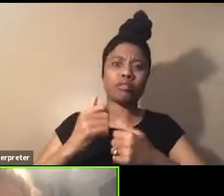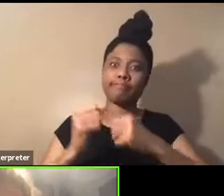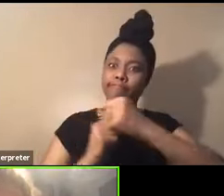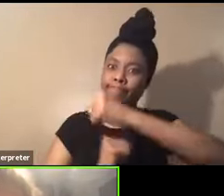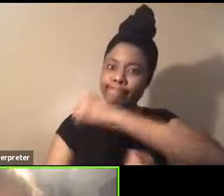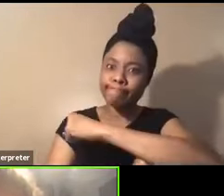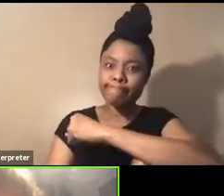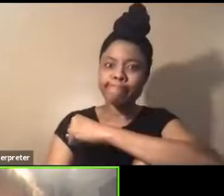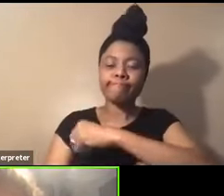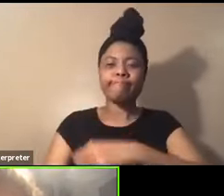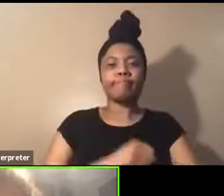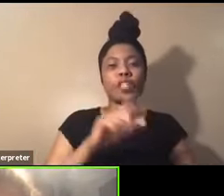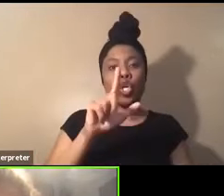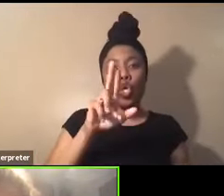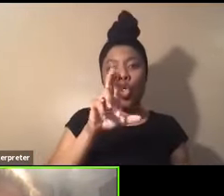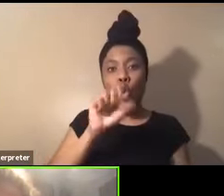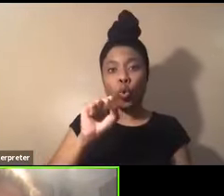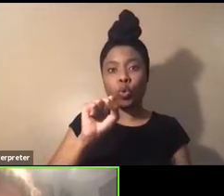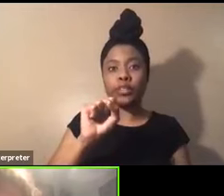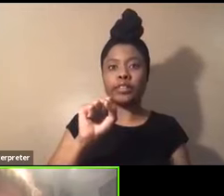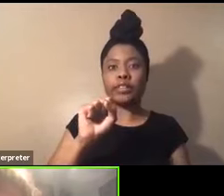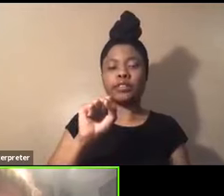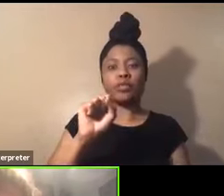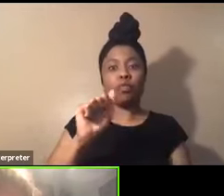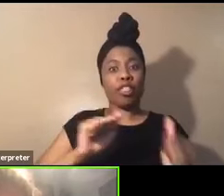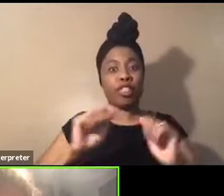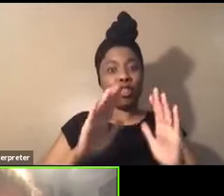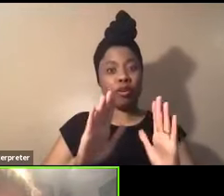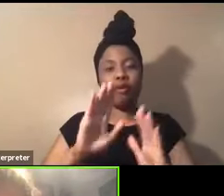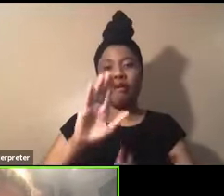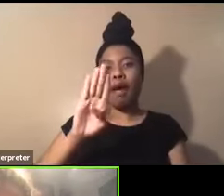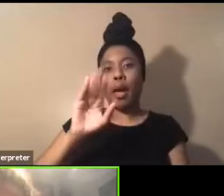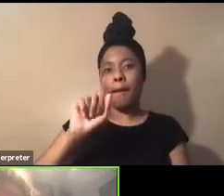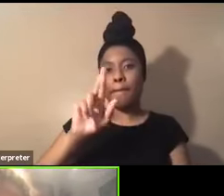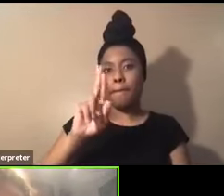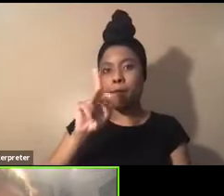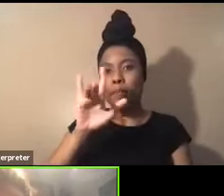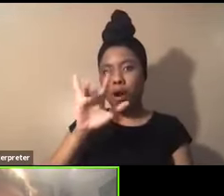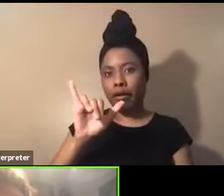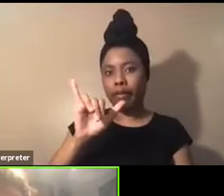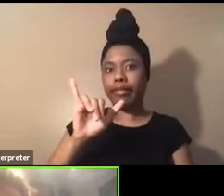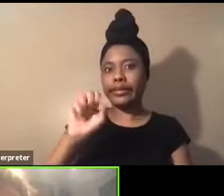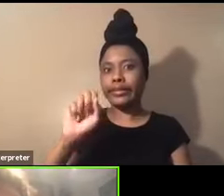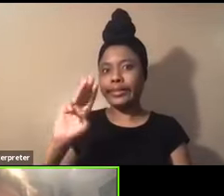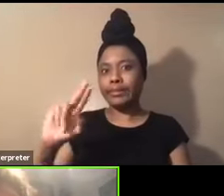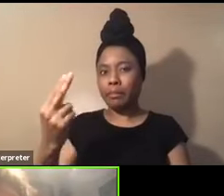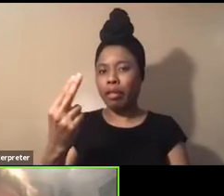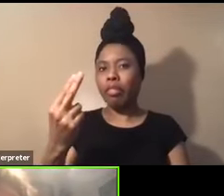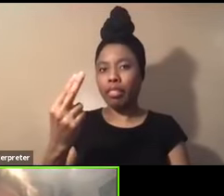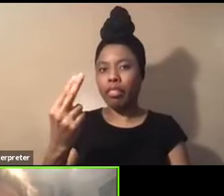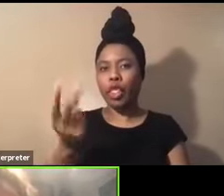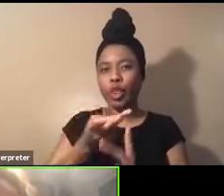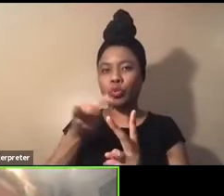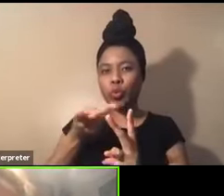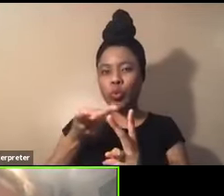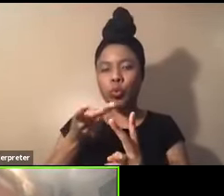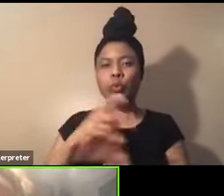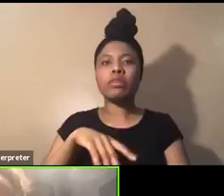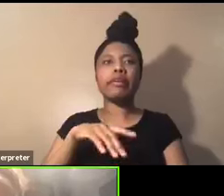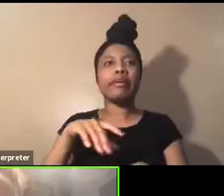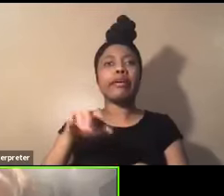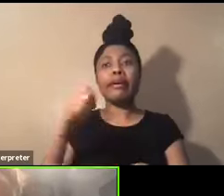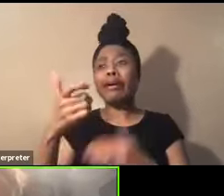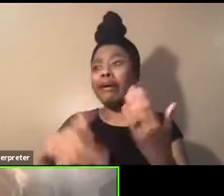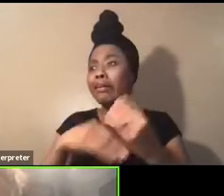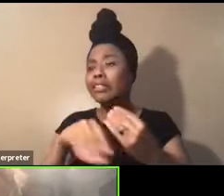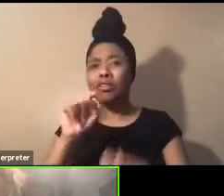Bill Lewis with Ododo Theater and Barkley Goldsmith, especially there, um, um, you know, Todd, um,